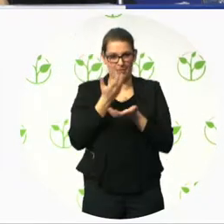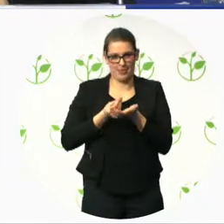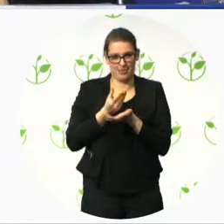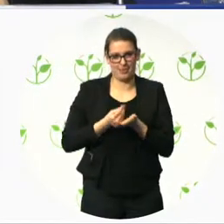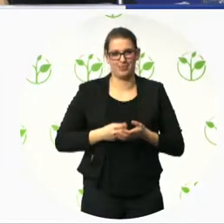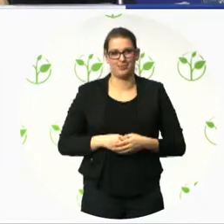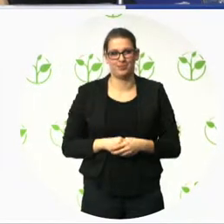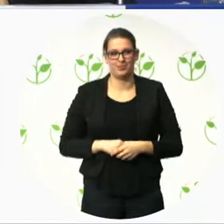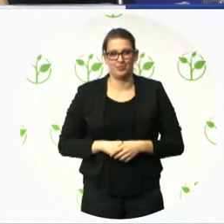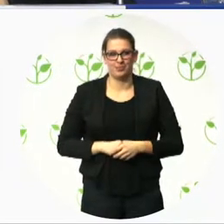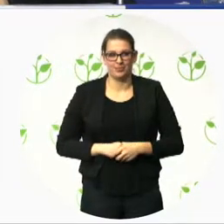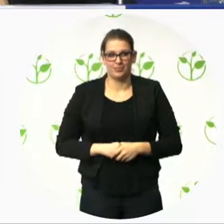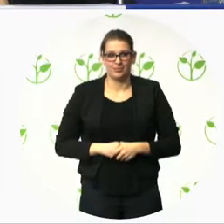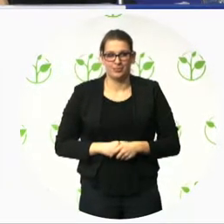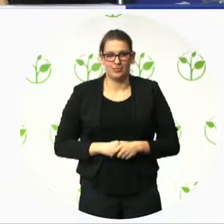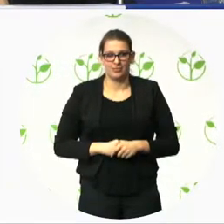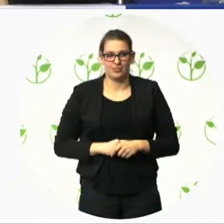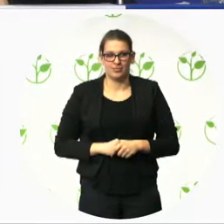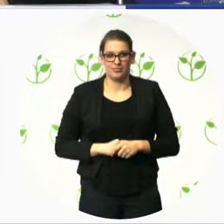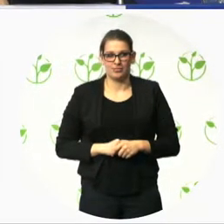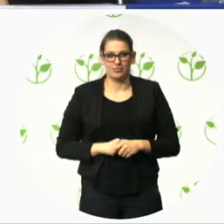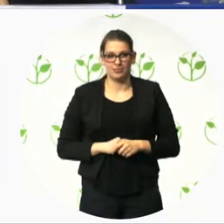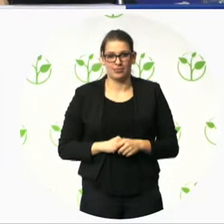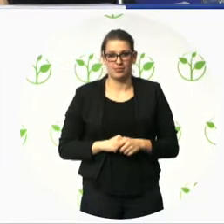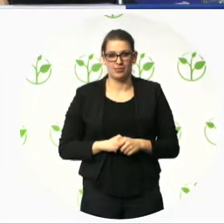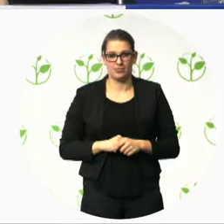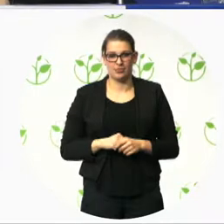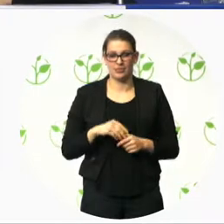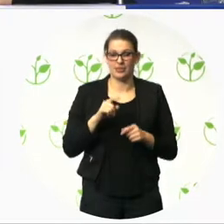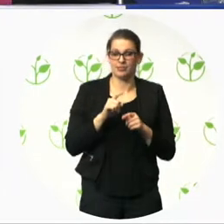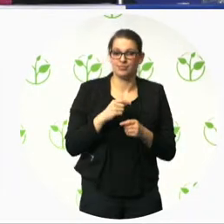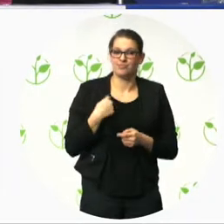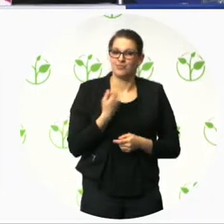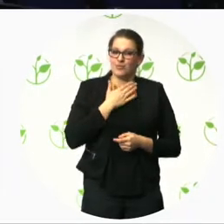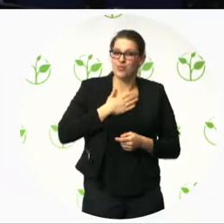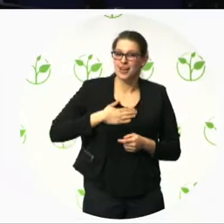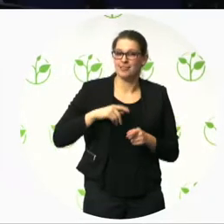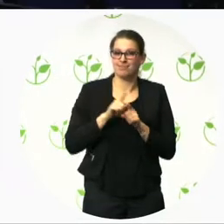and to take advantage of this opportunity. Thank you very much for your attention.